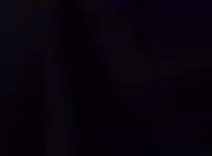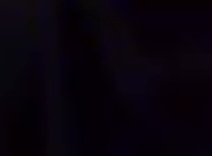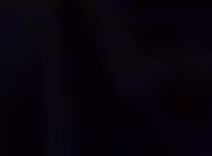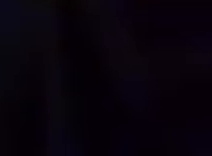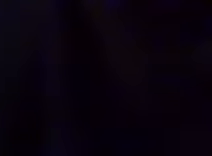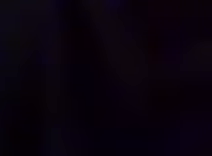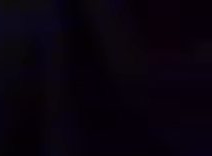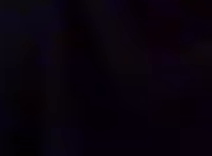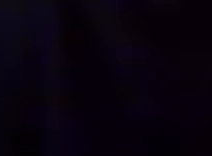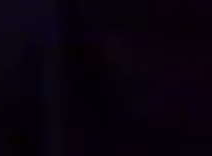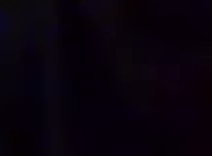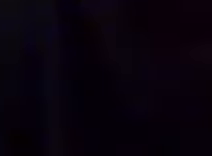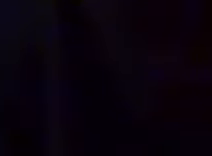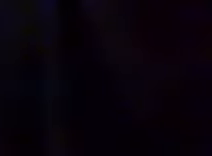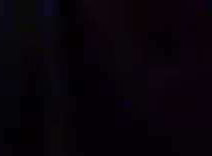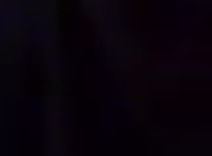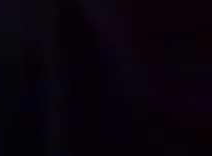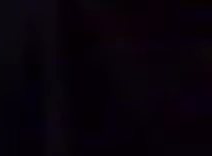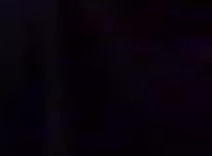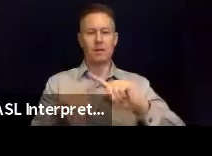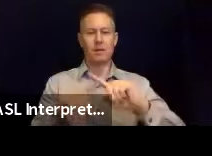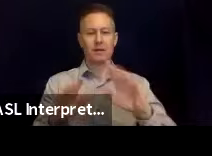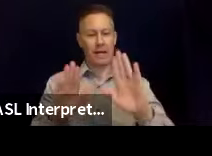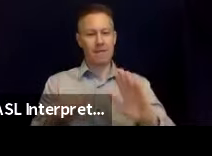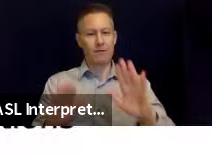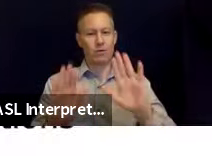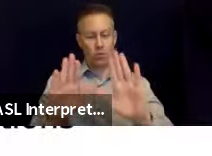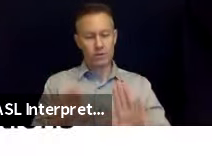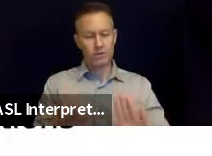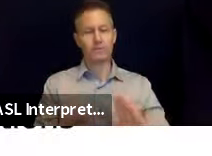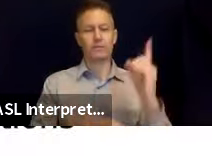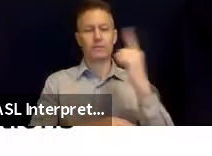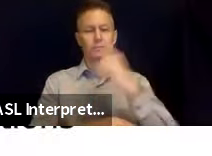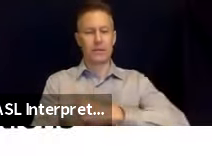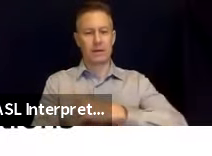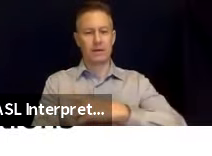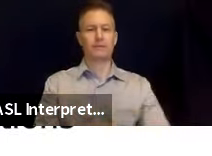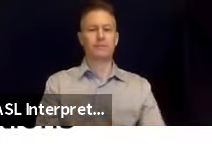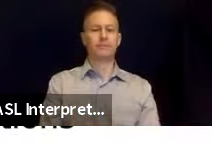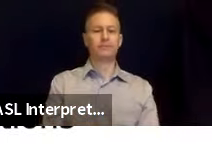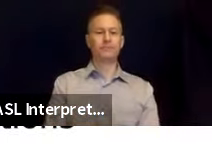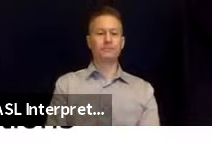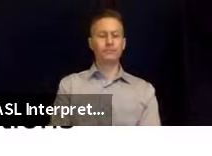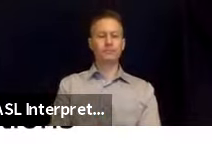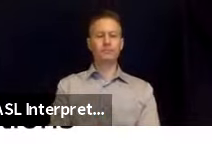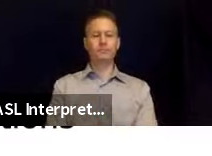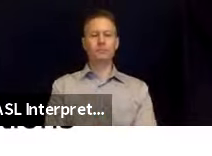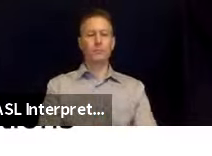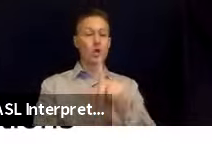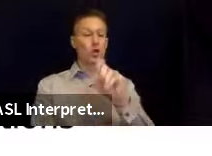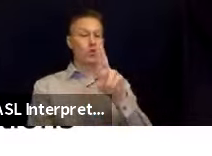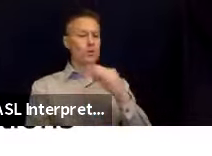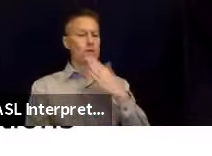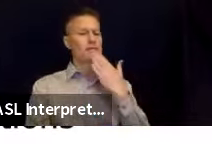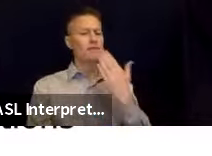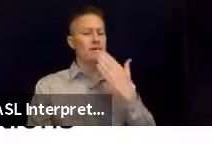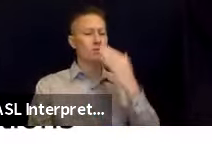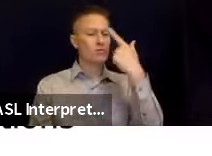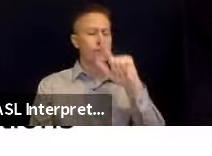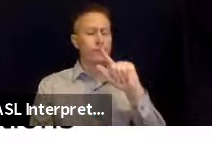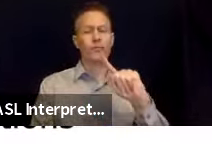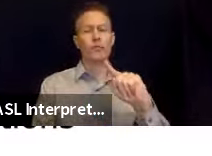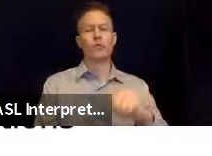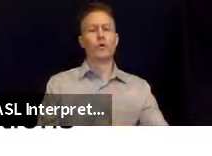practice. Drop, cover, and hold on. Laurie, thank you very much for those great comments, very